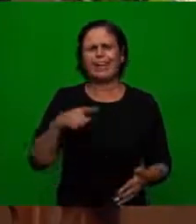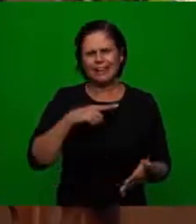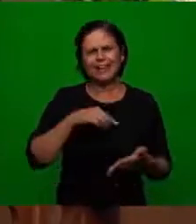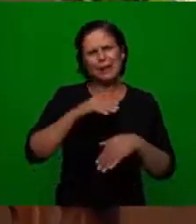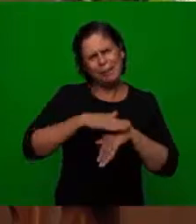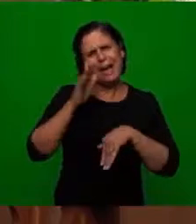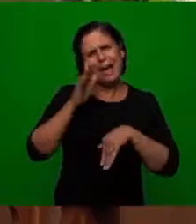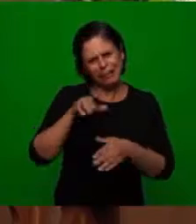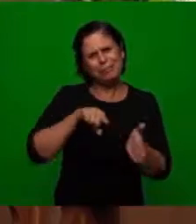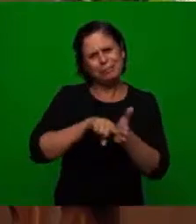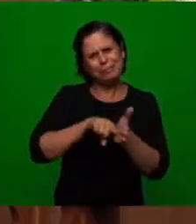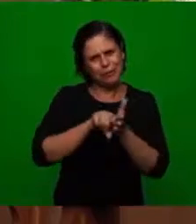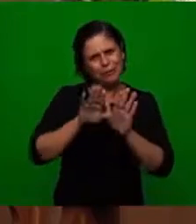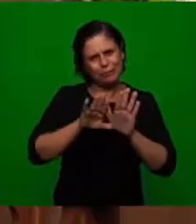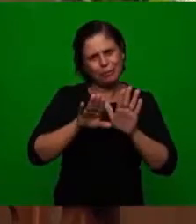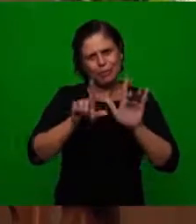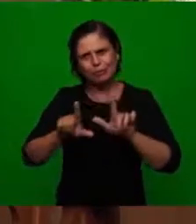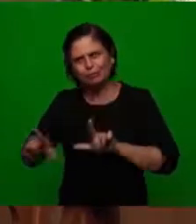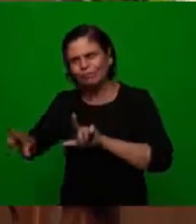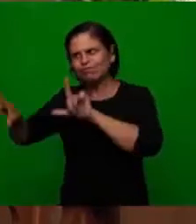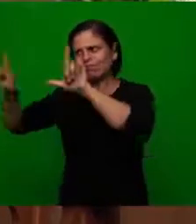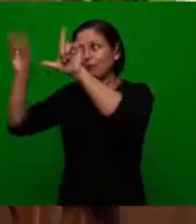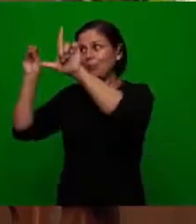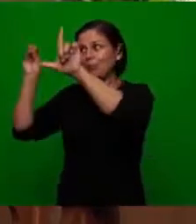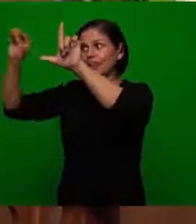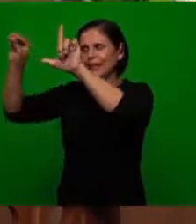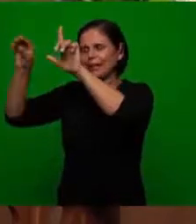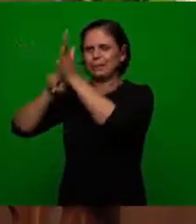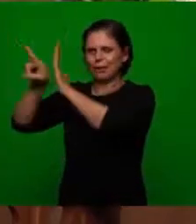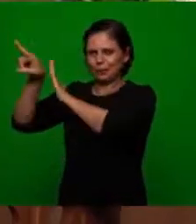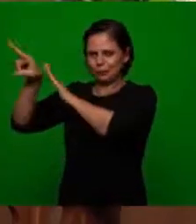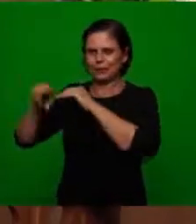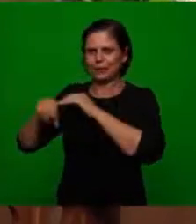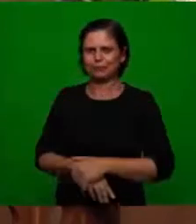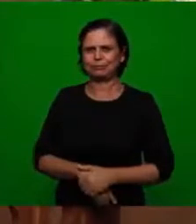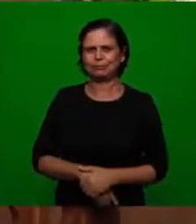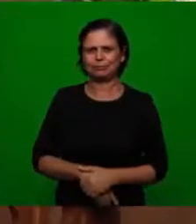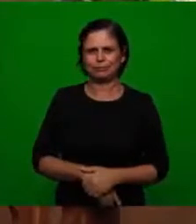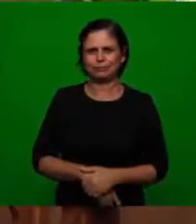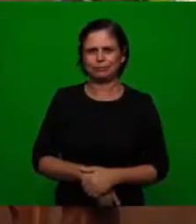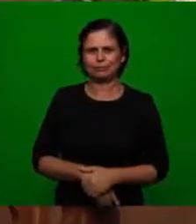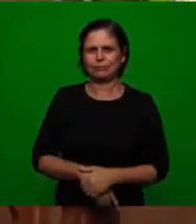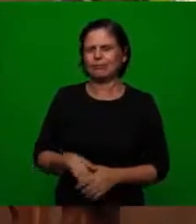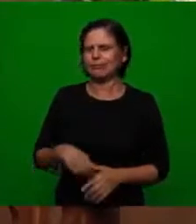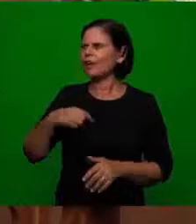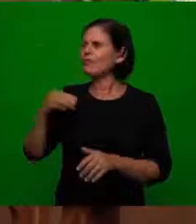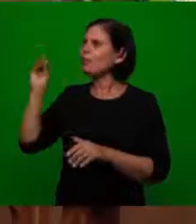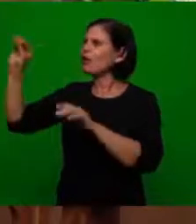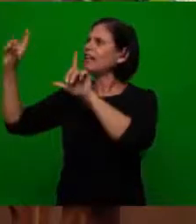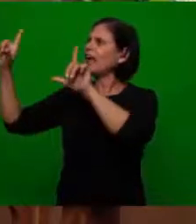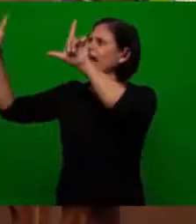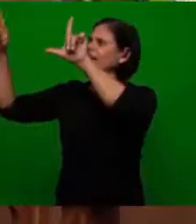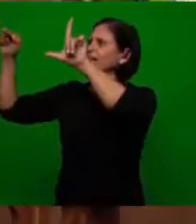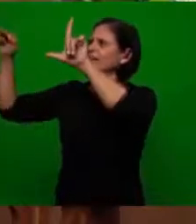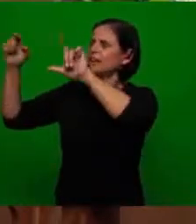so I have a few more questions to do but I'm going to leave on the board as we finish here I'm going to leave on the board